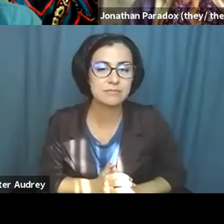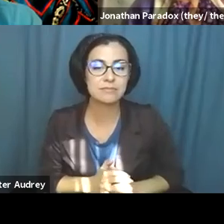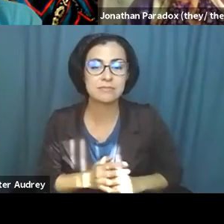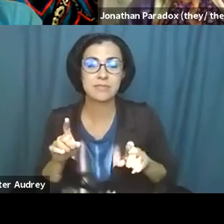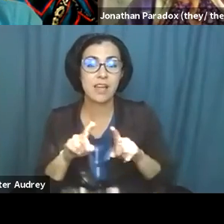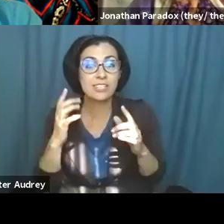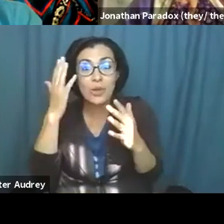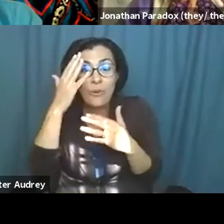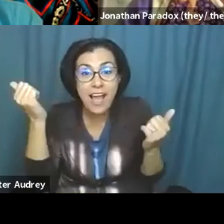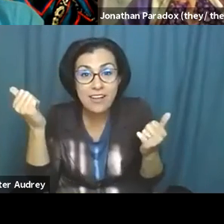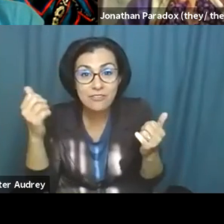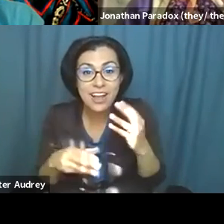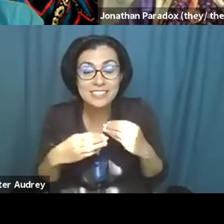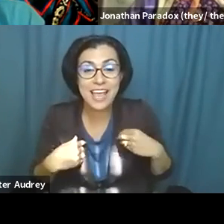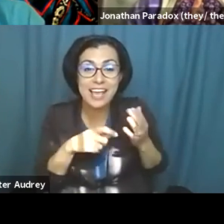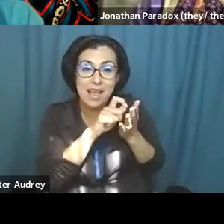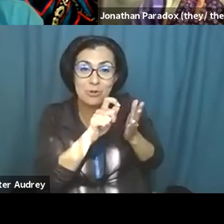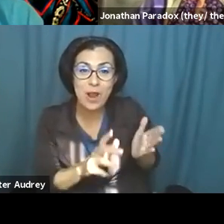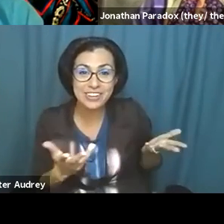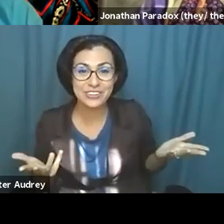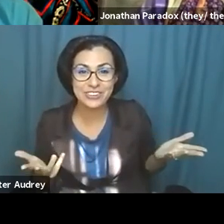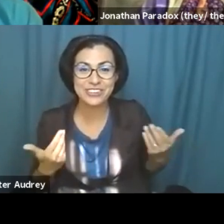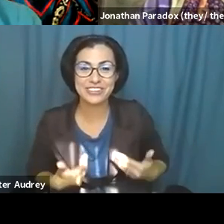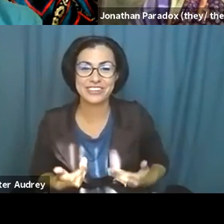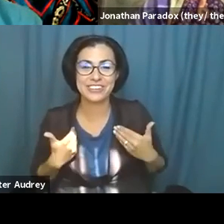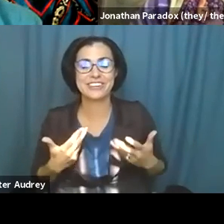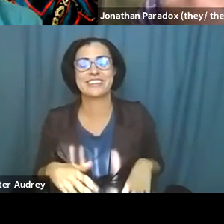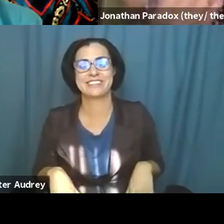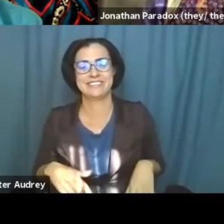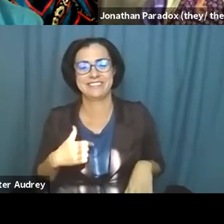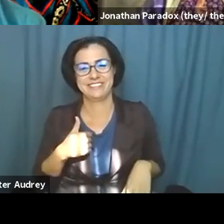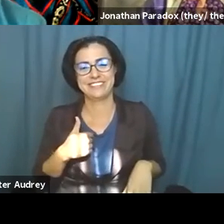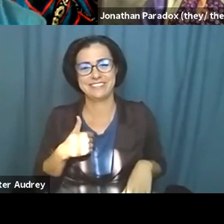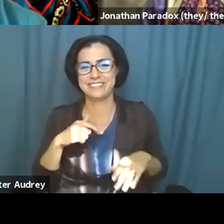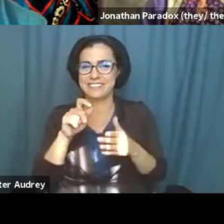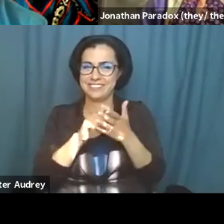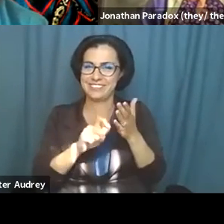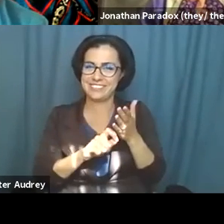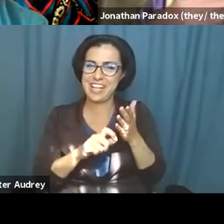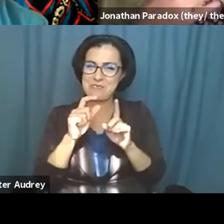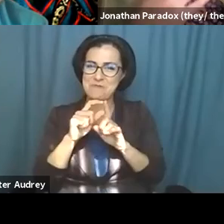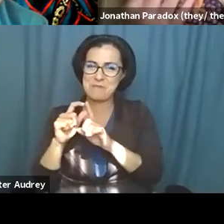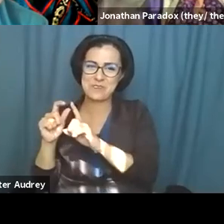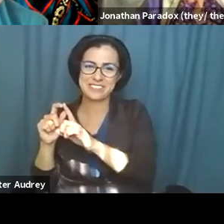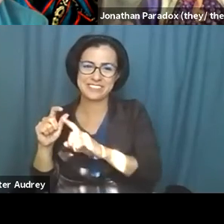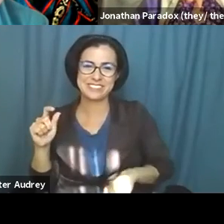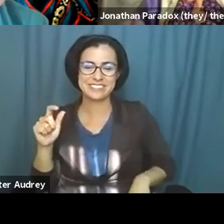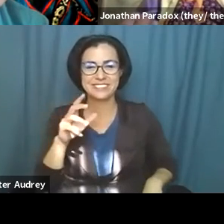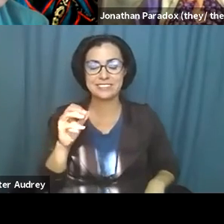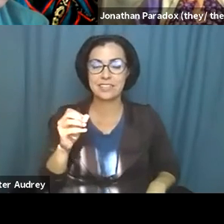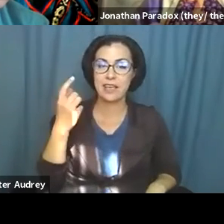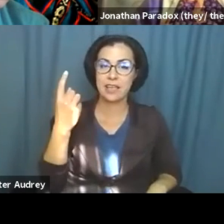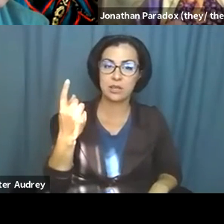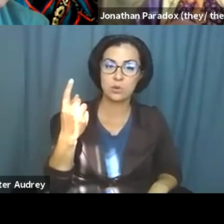I forgot to say that I'm a writer, um, that, um, I, I write words and, um, I, I, one of